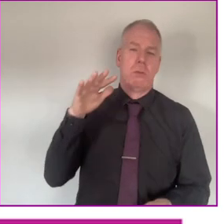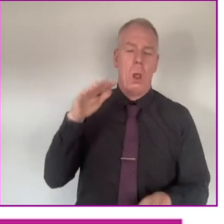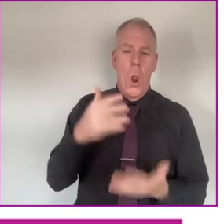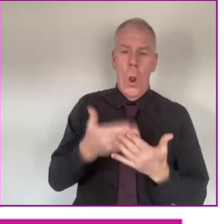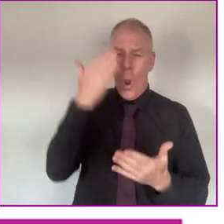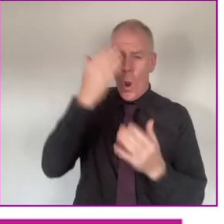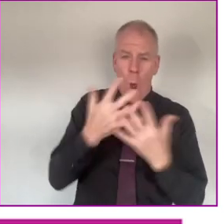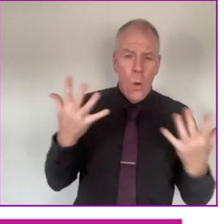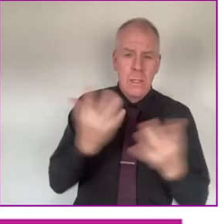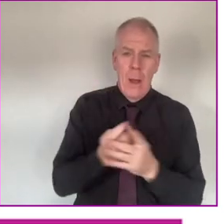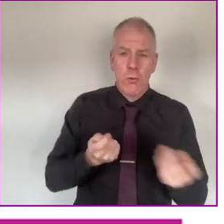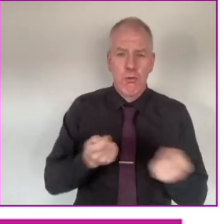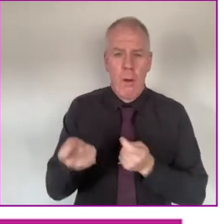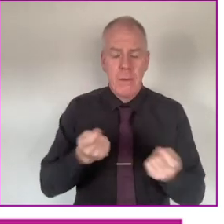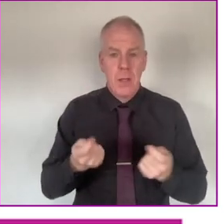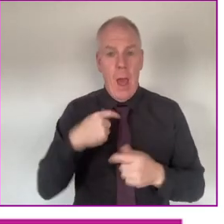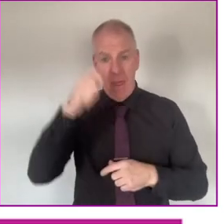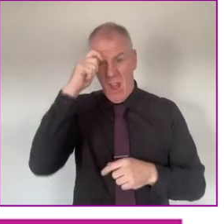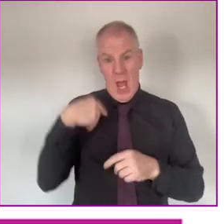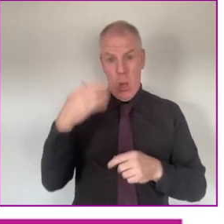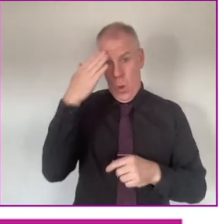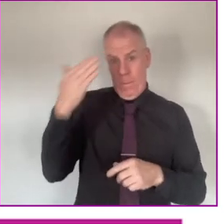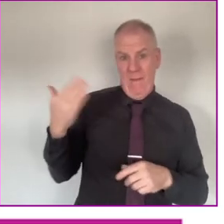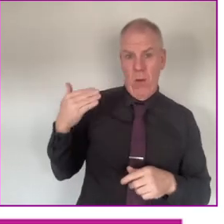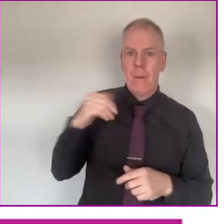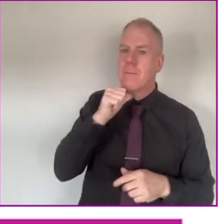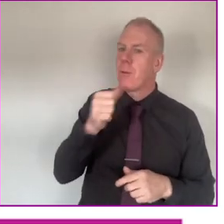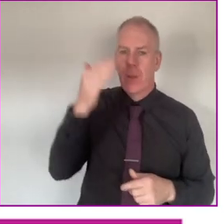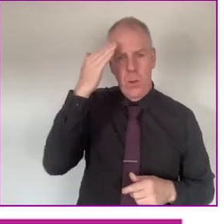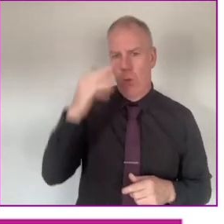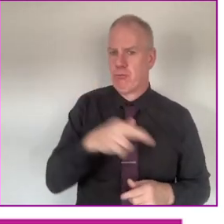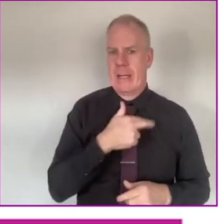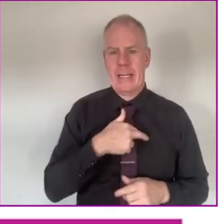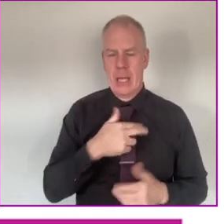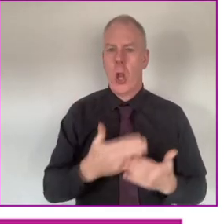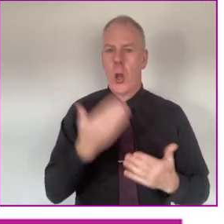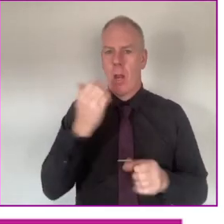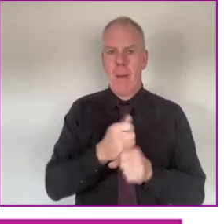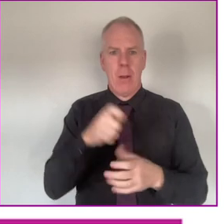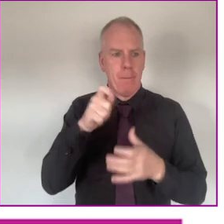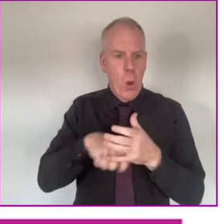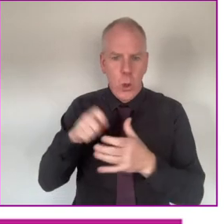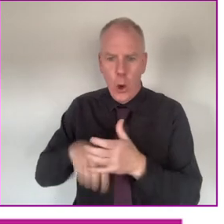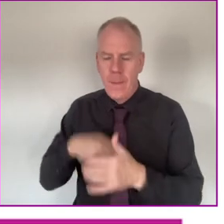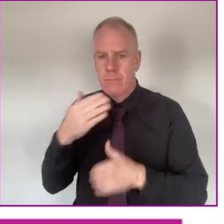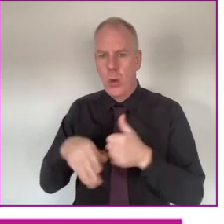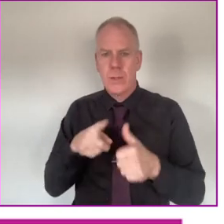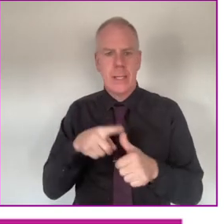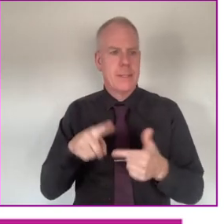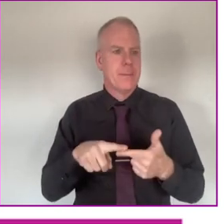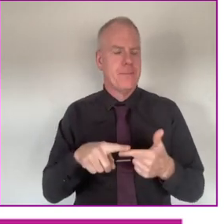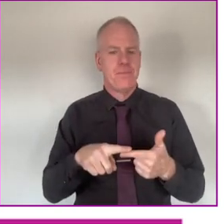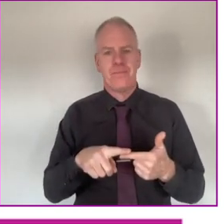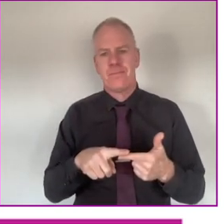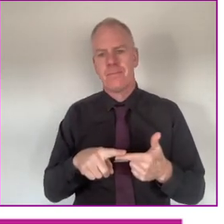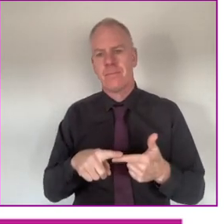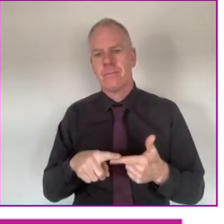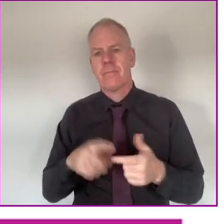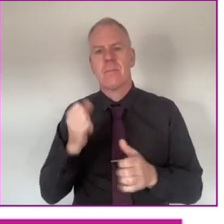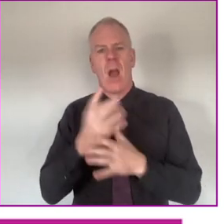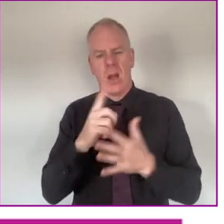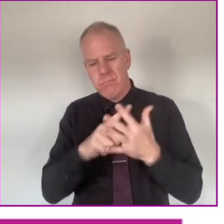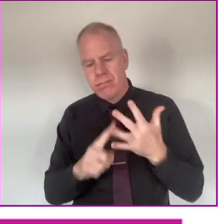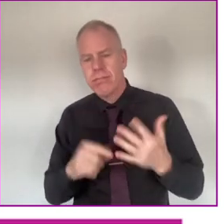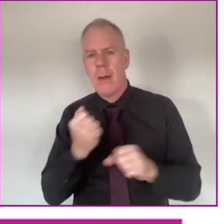in the last five years about governance. I thought I knew things but I didn't really know things. I've learned about procurement. I've learned about,